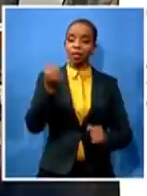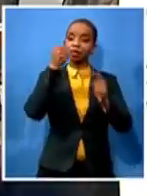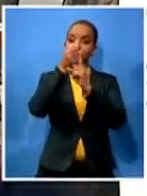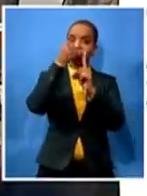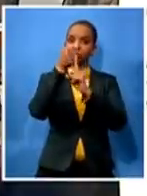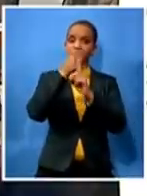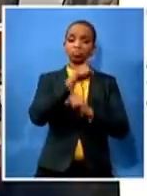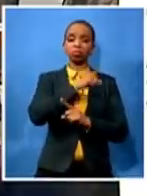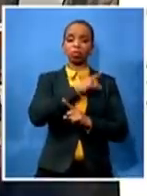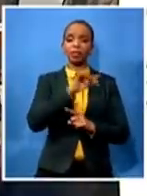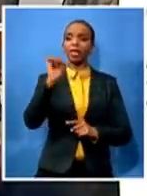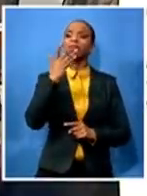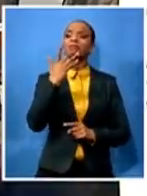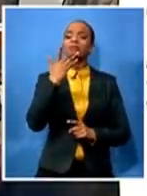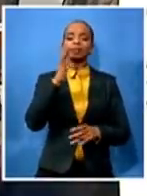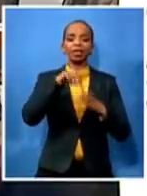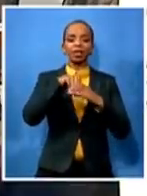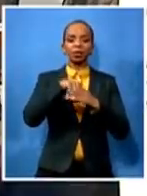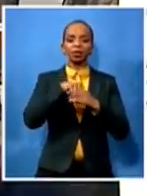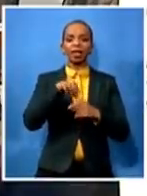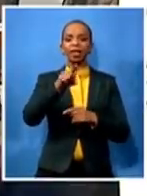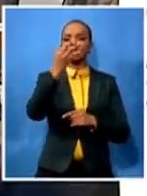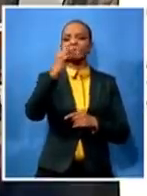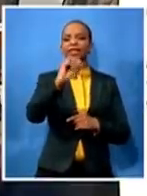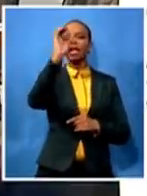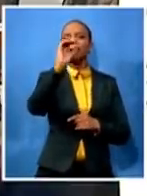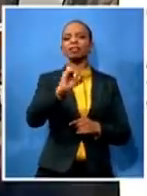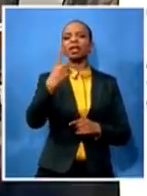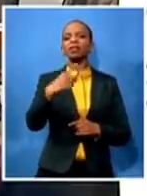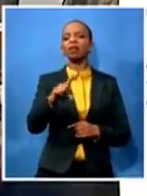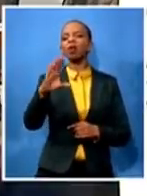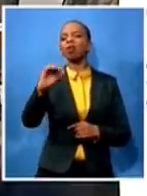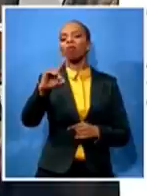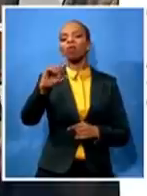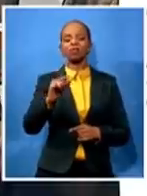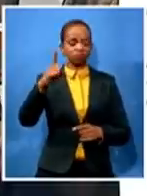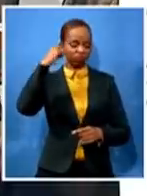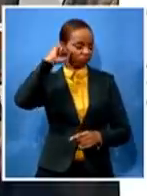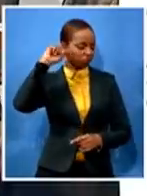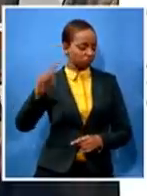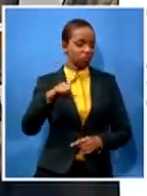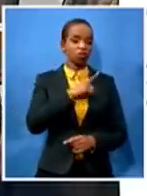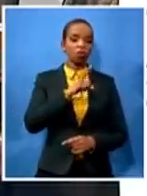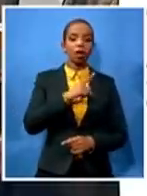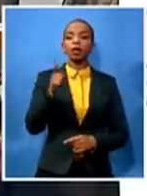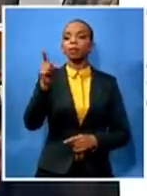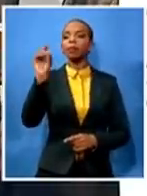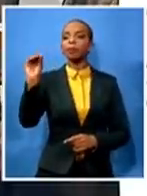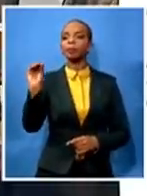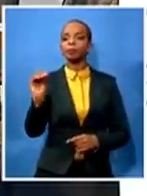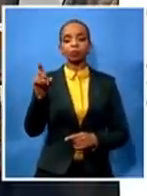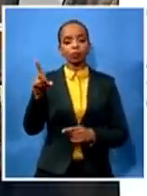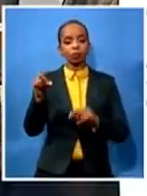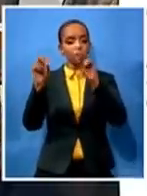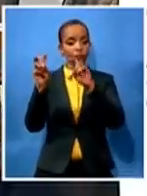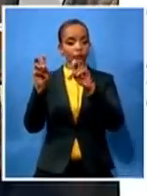quota was ignored because there are evergreen projects in escom and the issue of scrap was left for those that are better known within escom